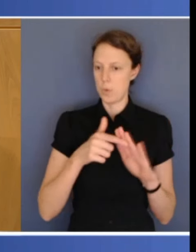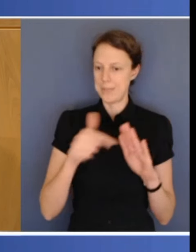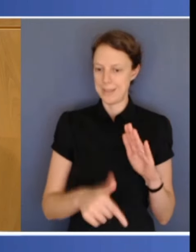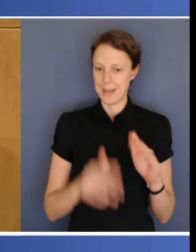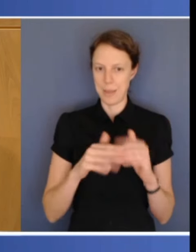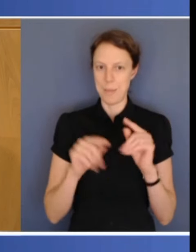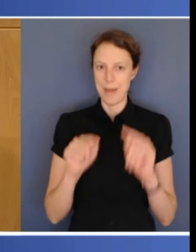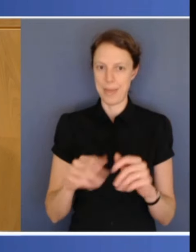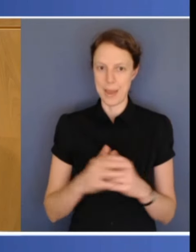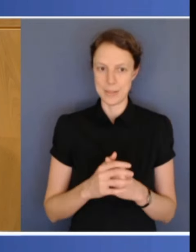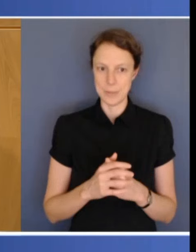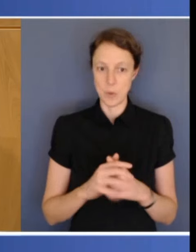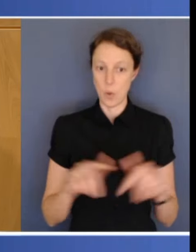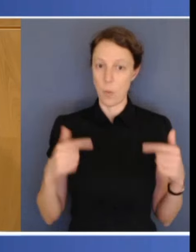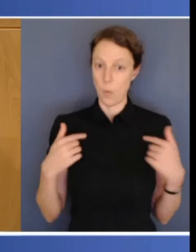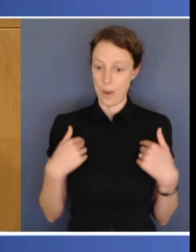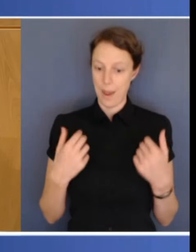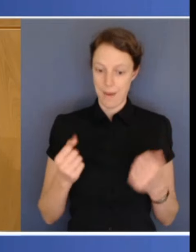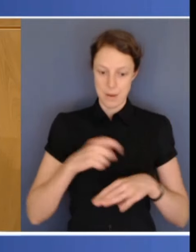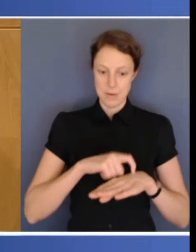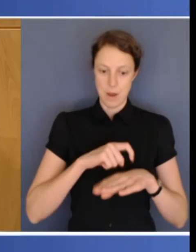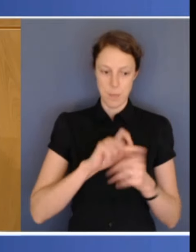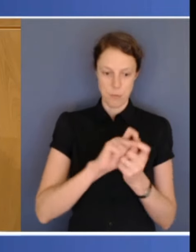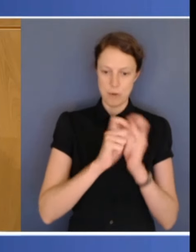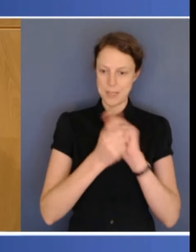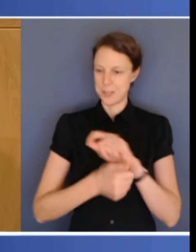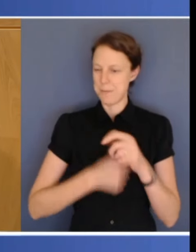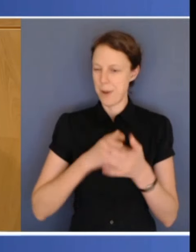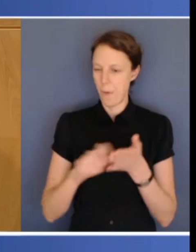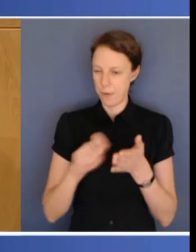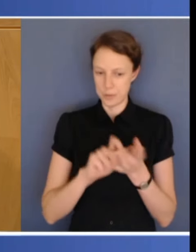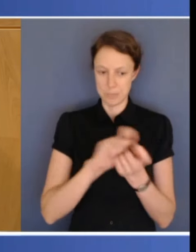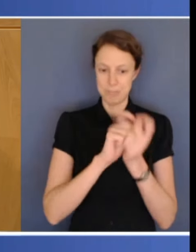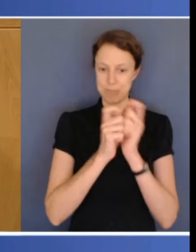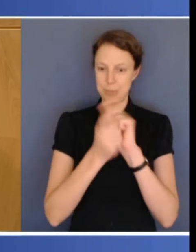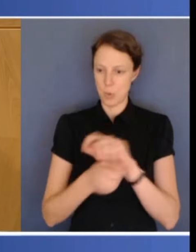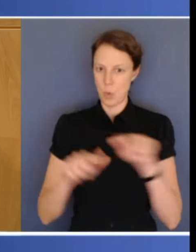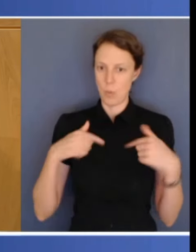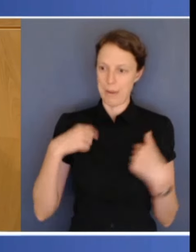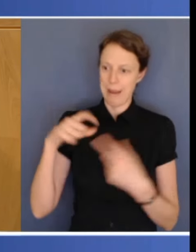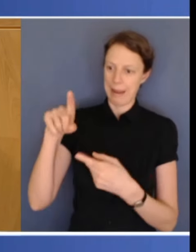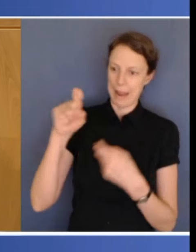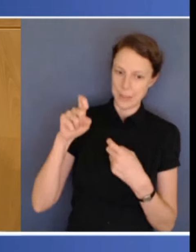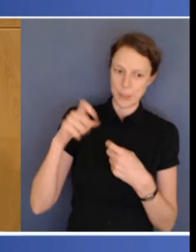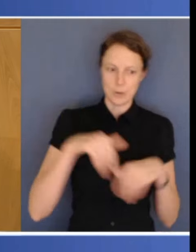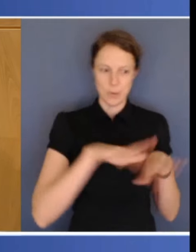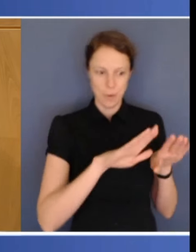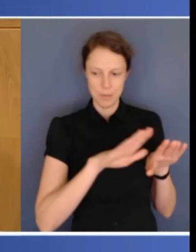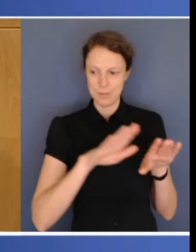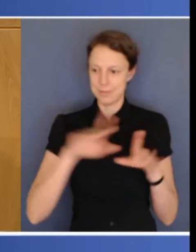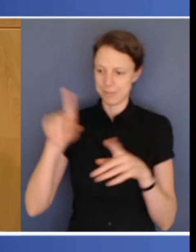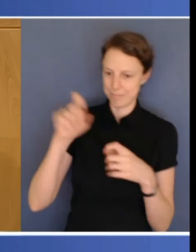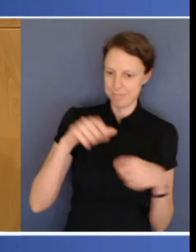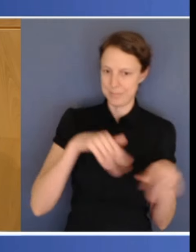are going through a period of transition with my office. We're in the process of engaging new staff. Staff are coming and going as we've had a change of